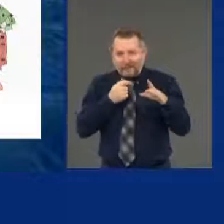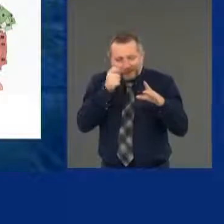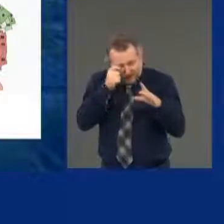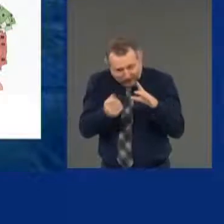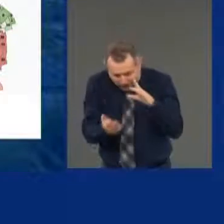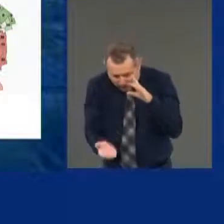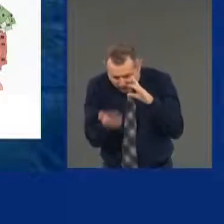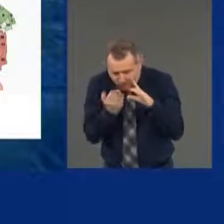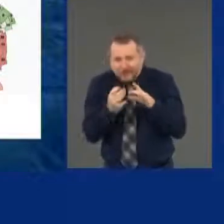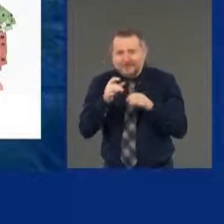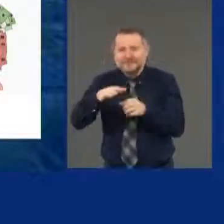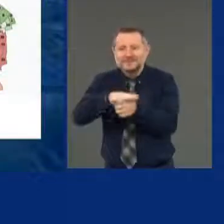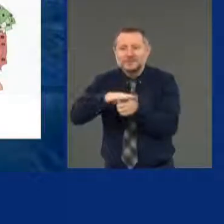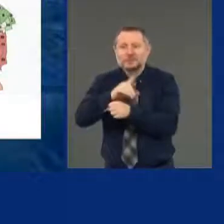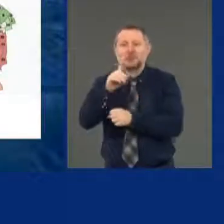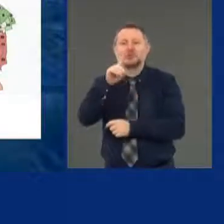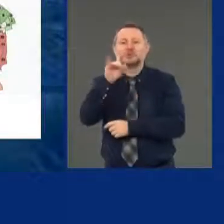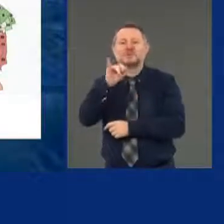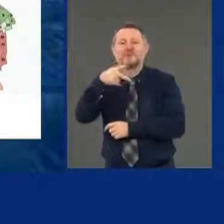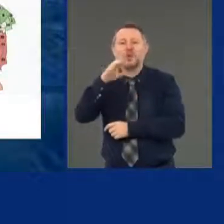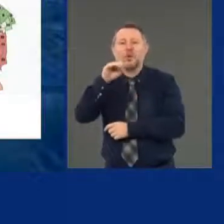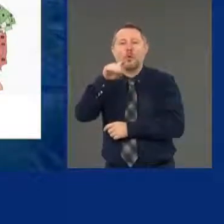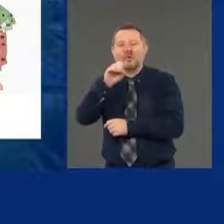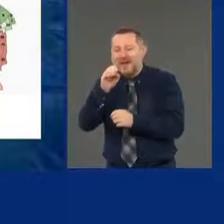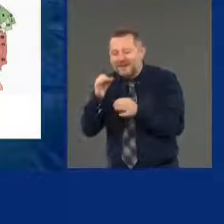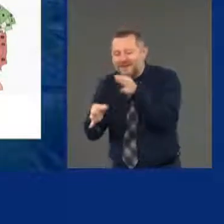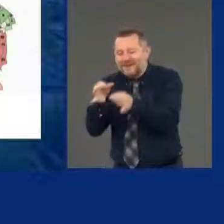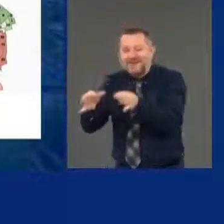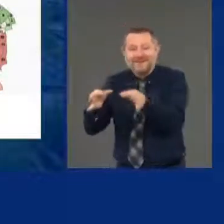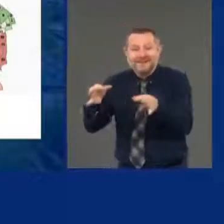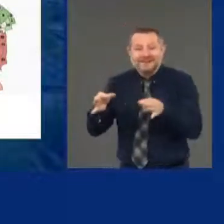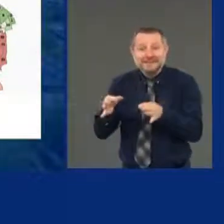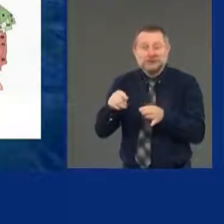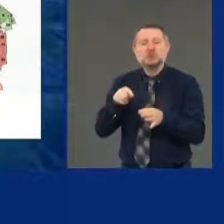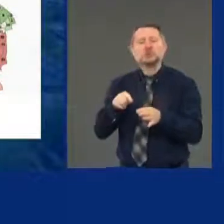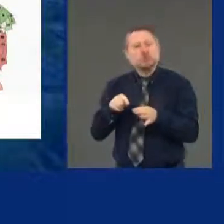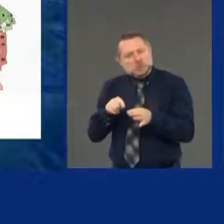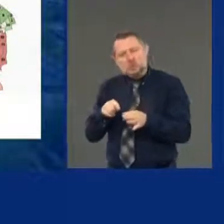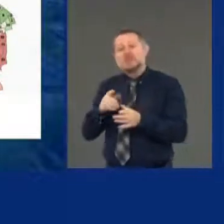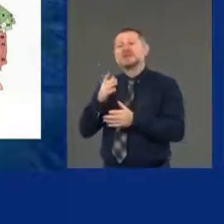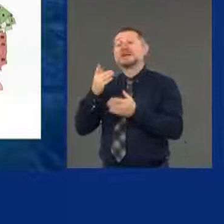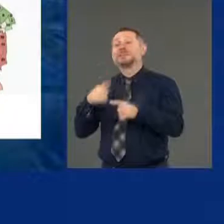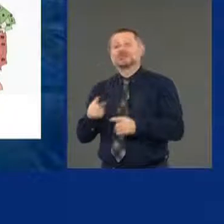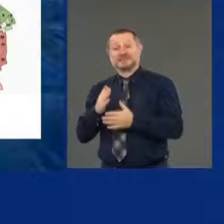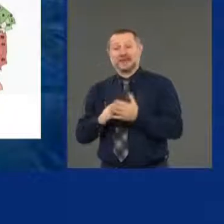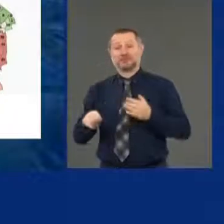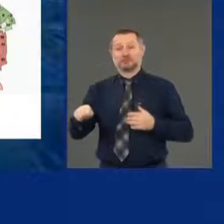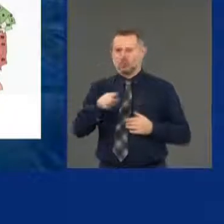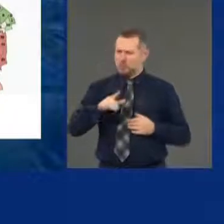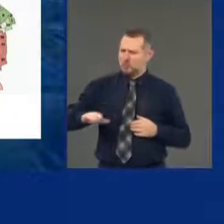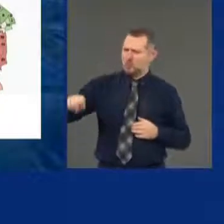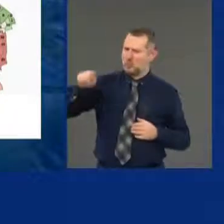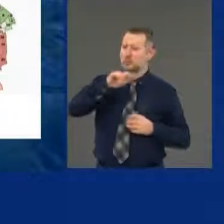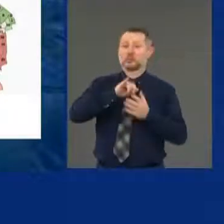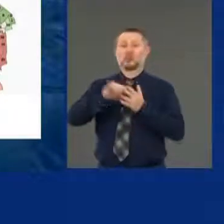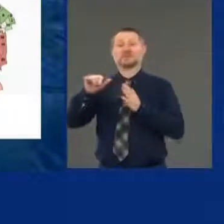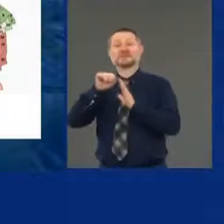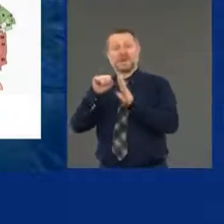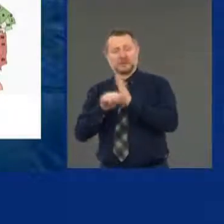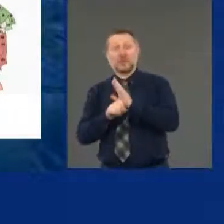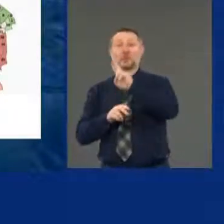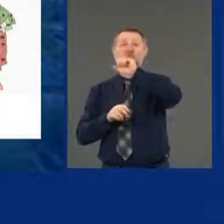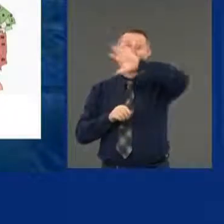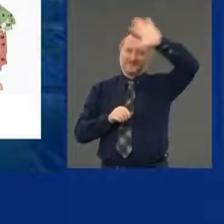phenomenon all across the state, all across the country. The virus did not attack equally. It hit